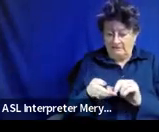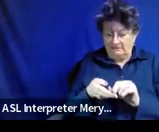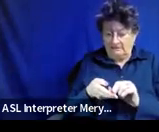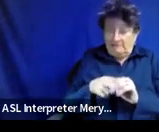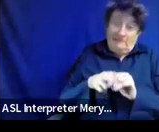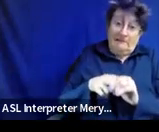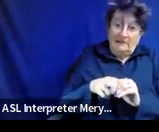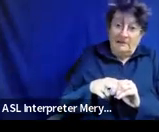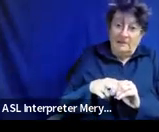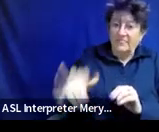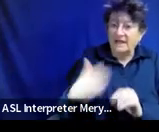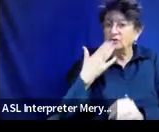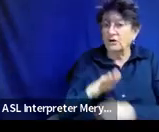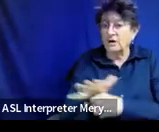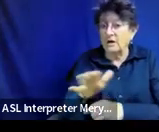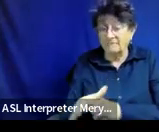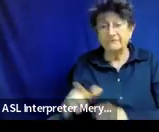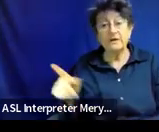counts.